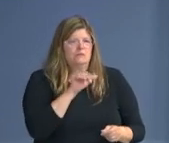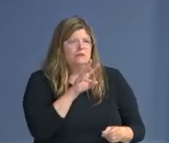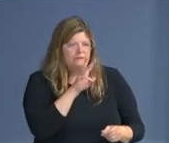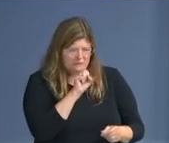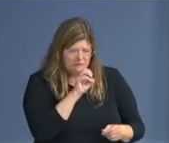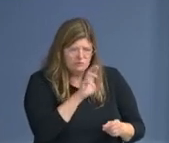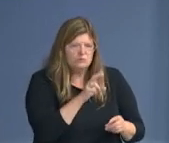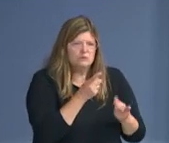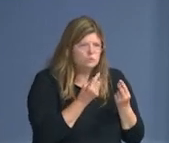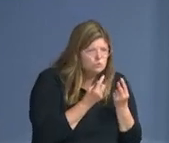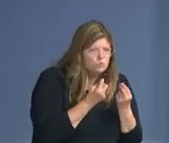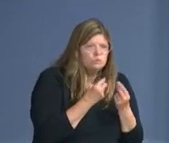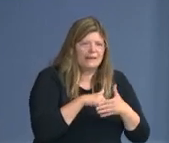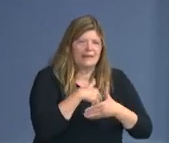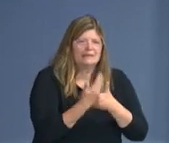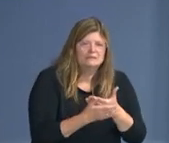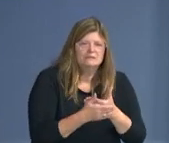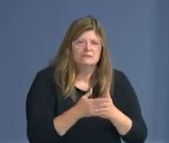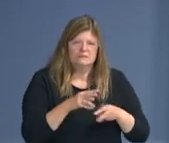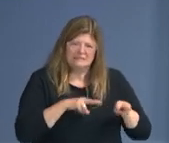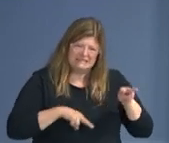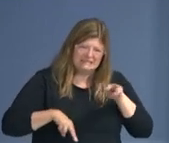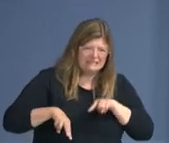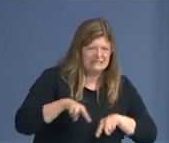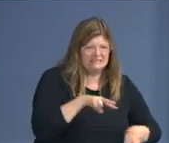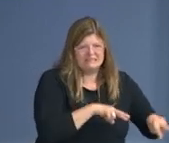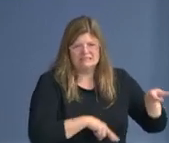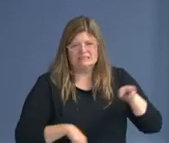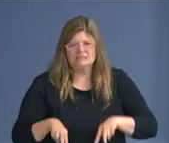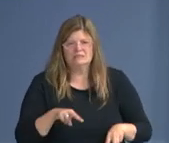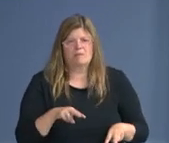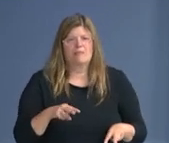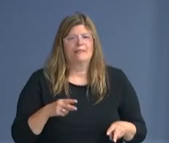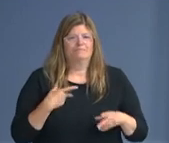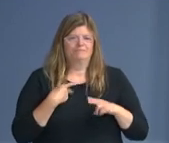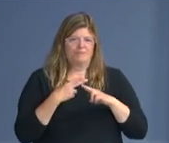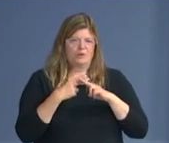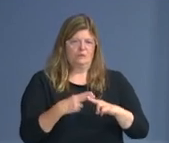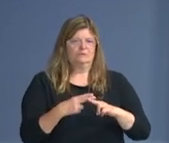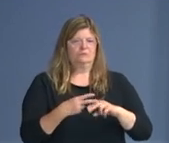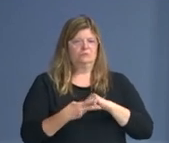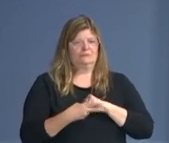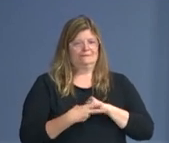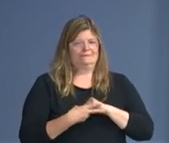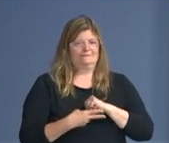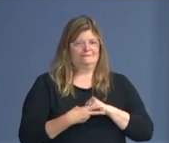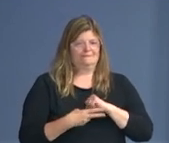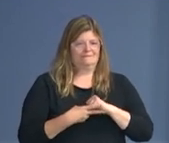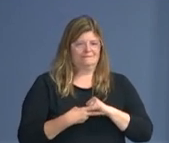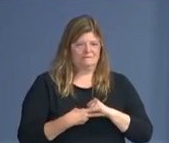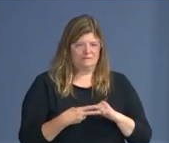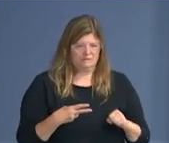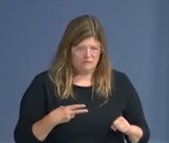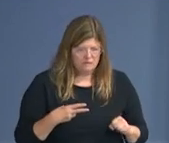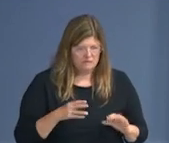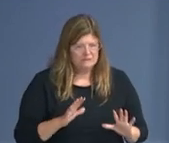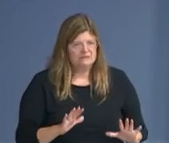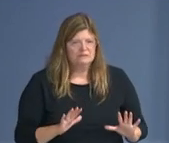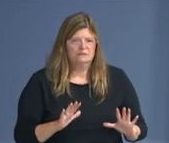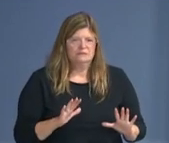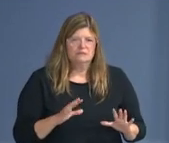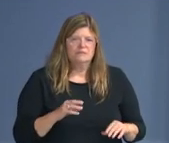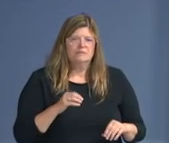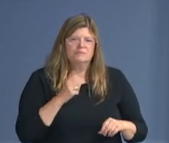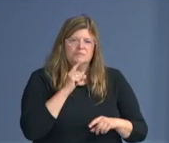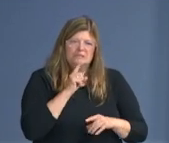cautious and as some would say, very conservative in terms of a phased reopening is to be able to understand